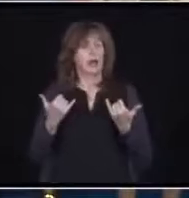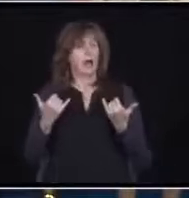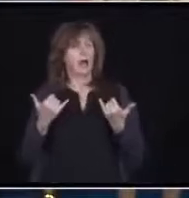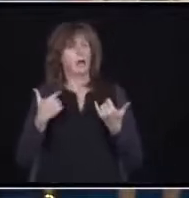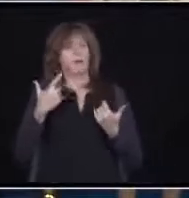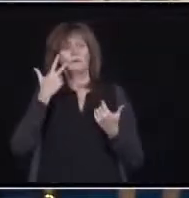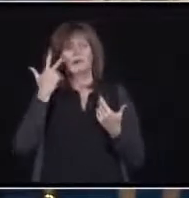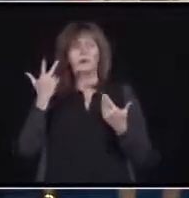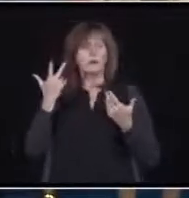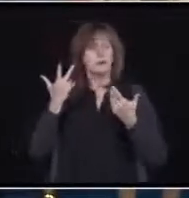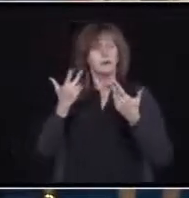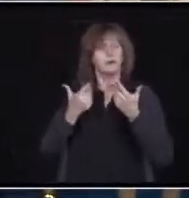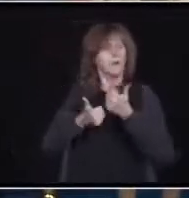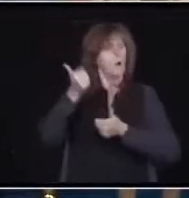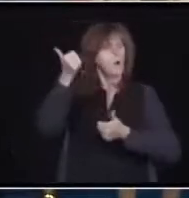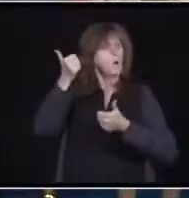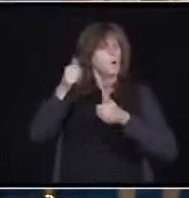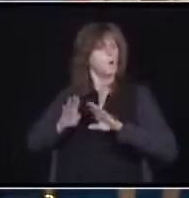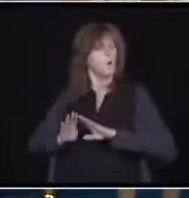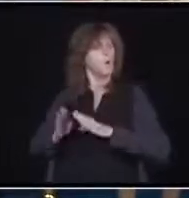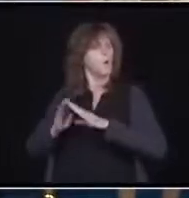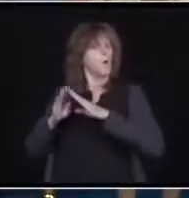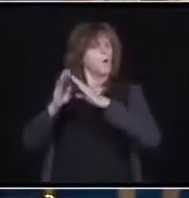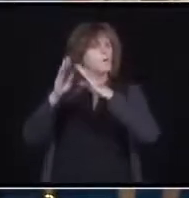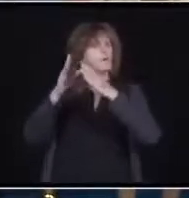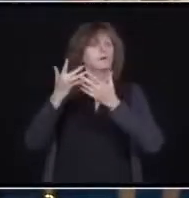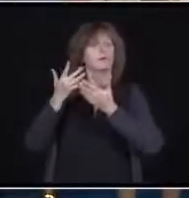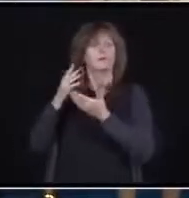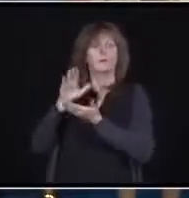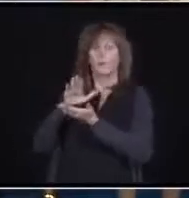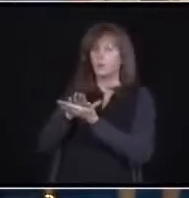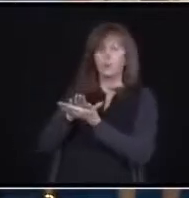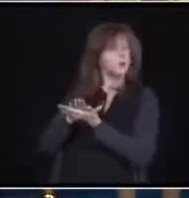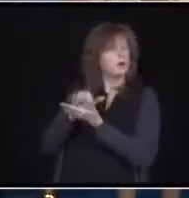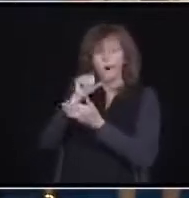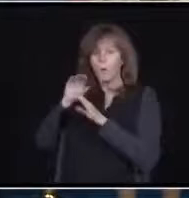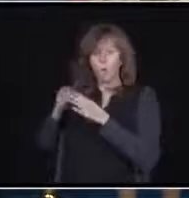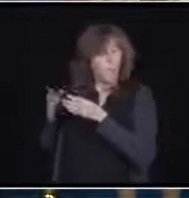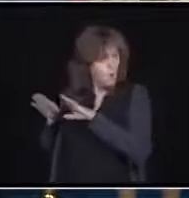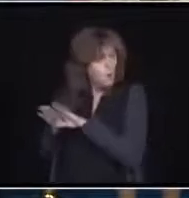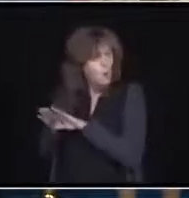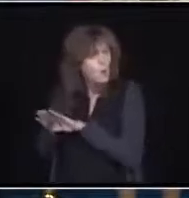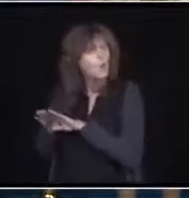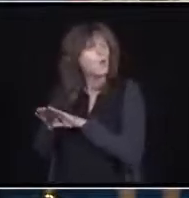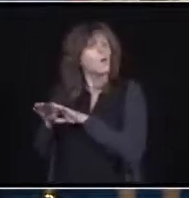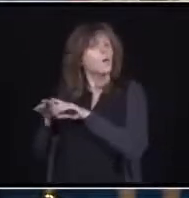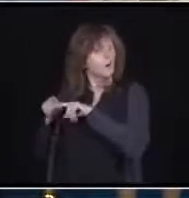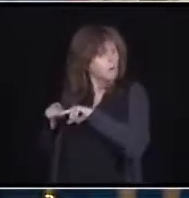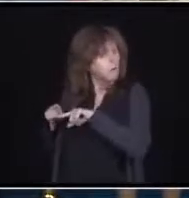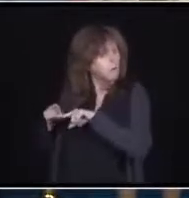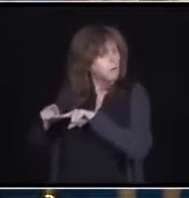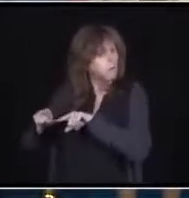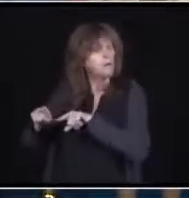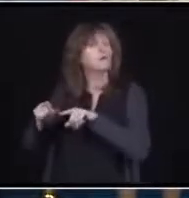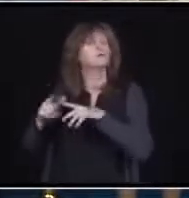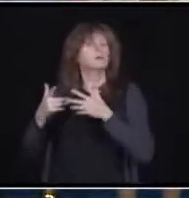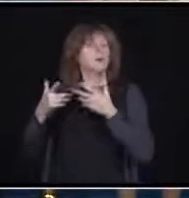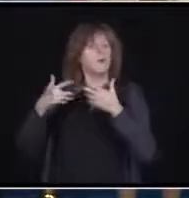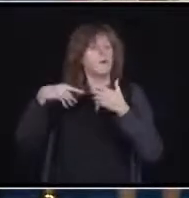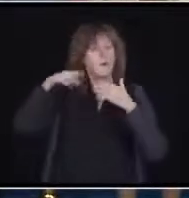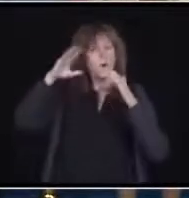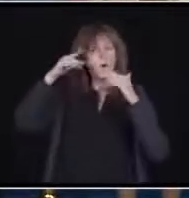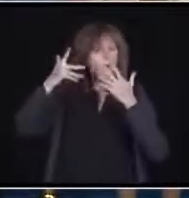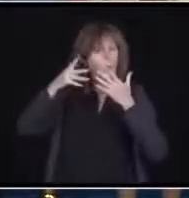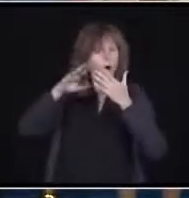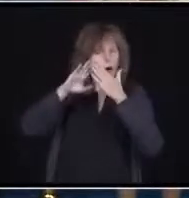give examples before, we didn't have schools opening or closing as part of that phase. We hope that the community numbers will be down and we would open up. As